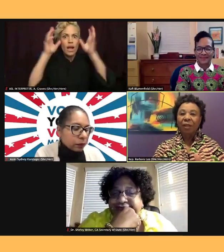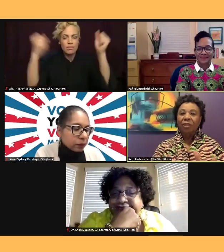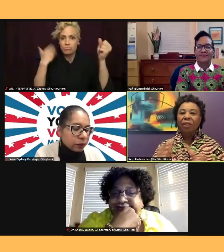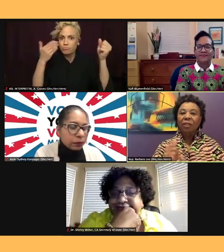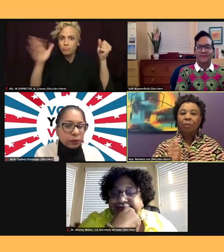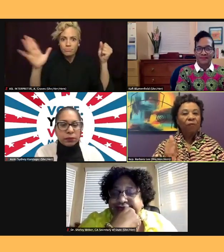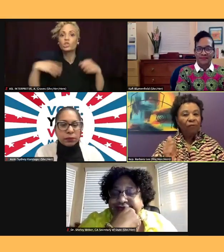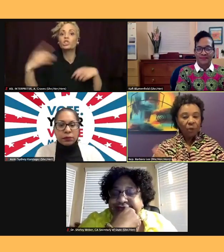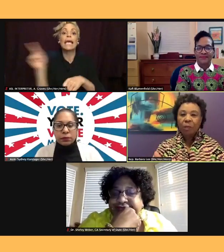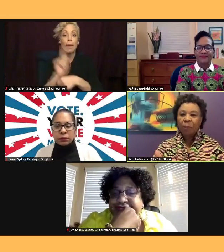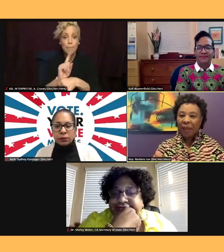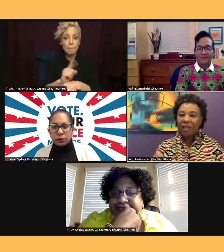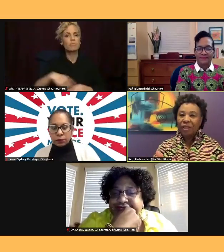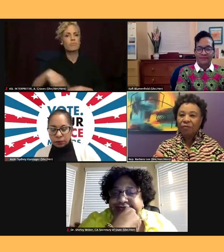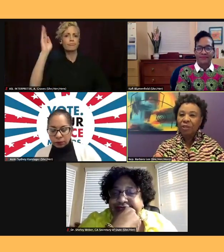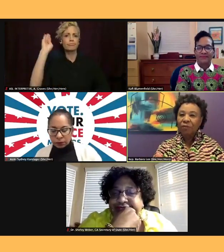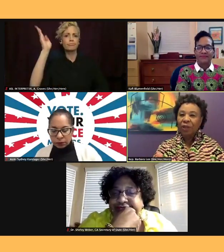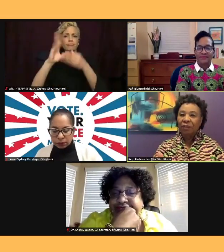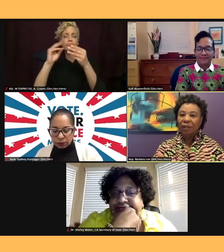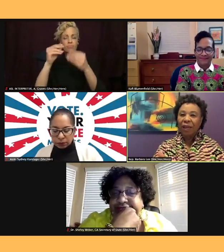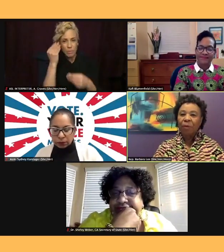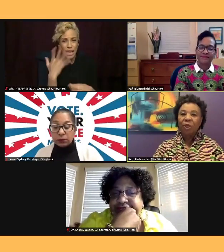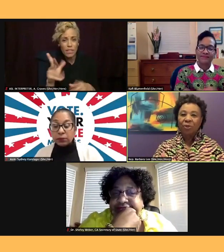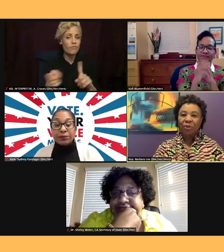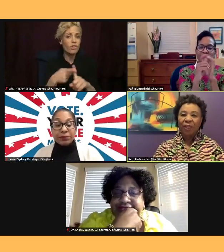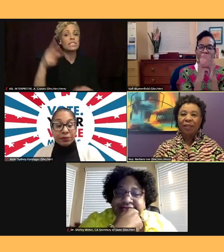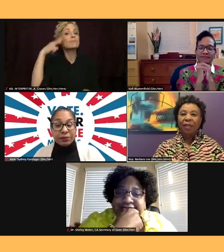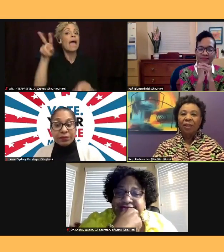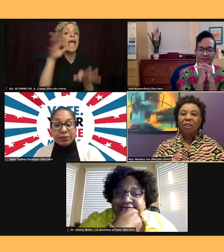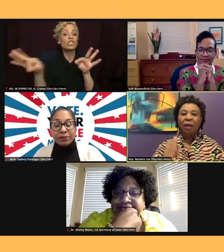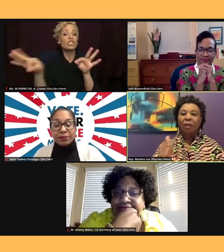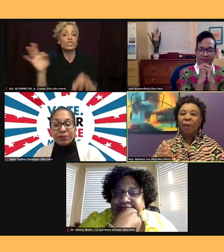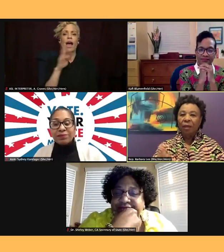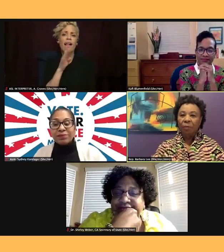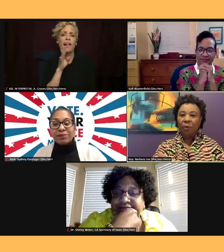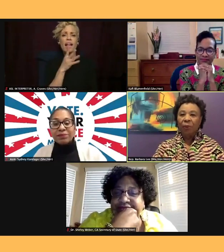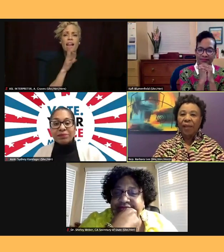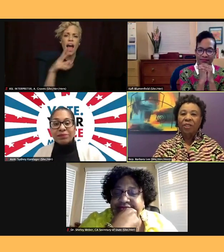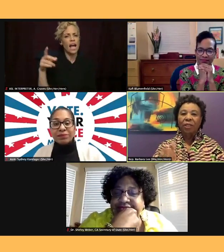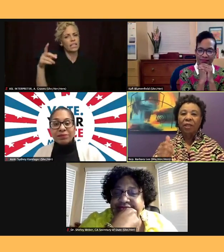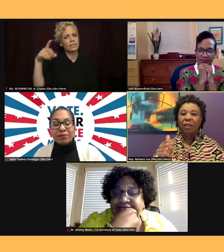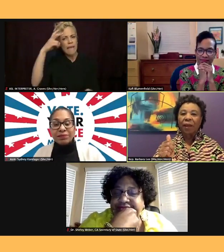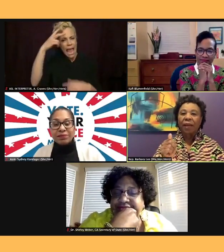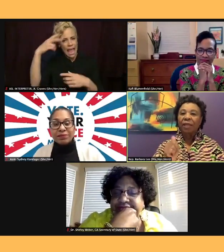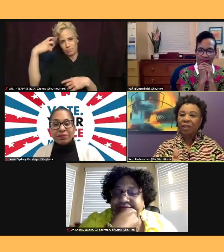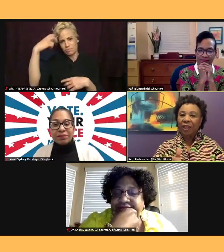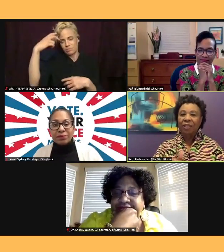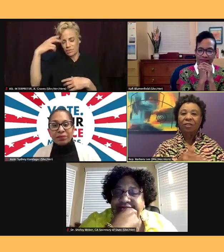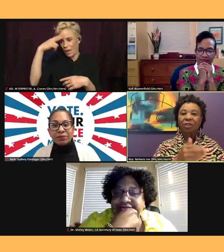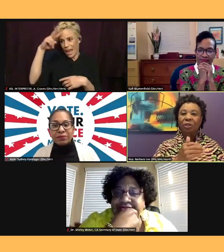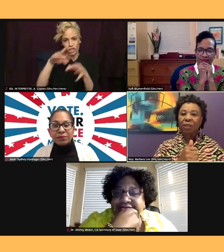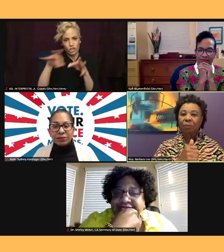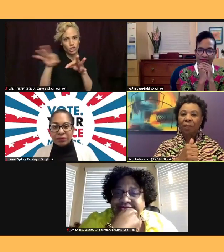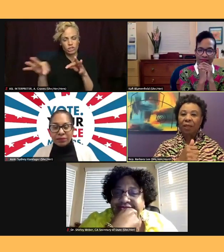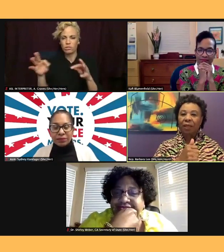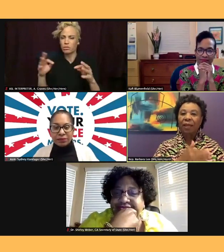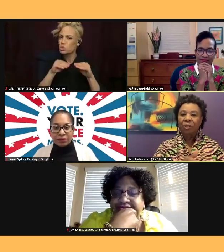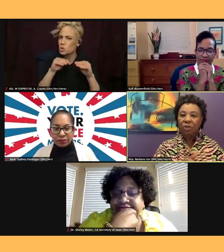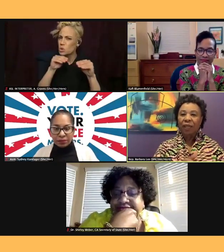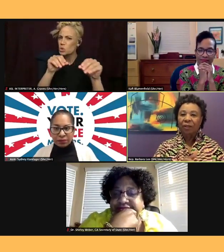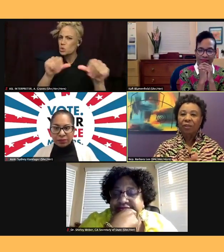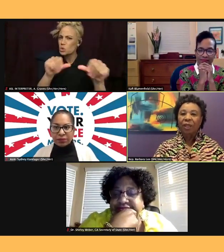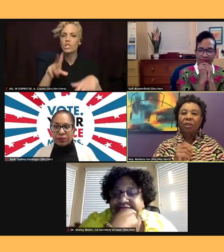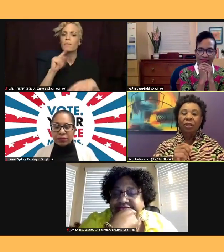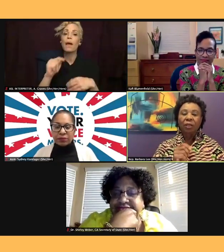fluent Spanish, first of all. A lot of people don't know that. She talked about immigrant rights. She talked about education. She was an educator. She